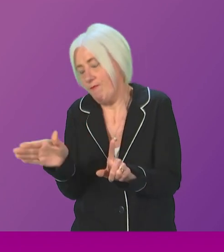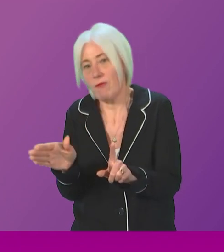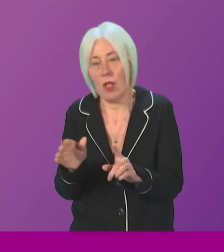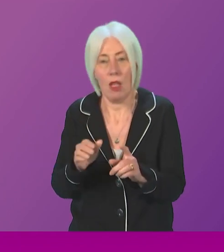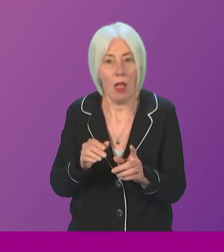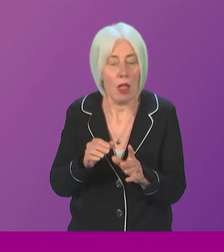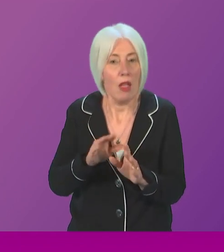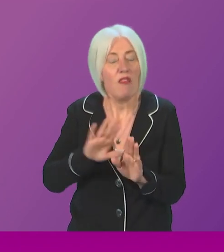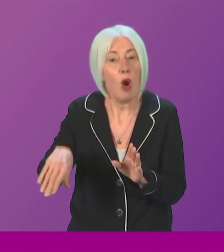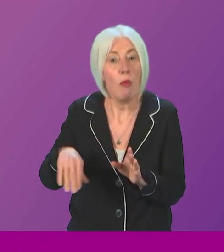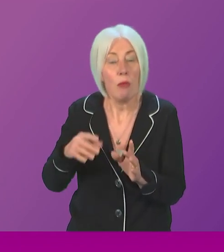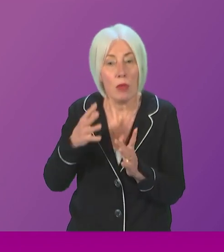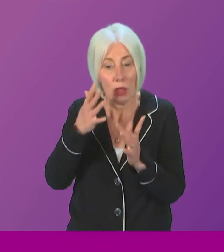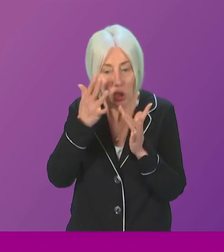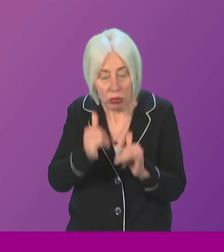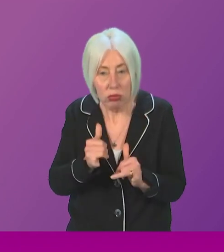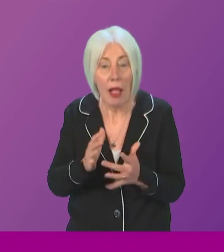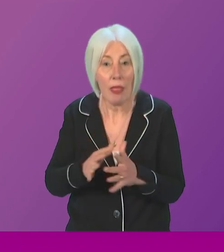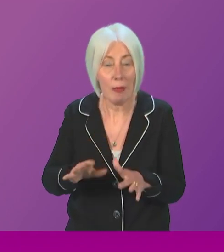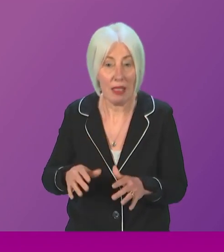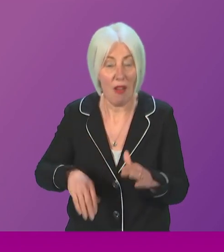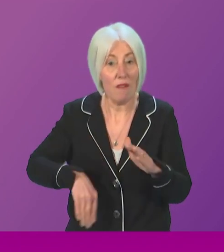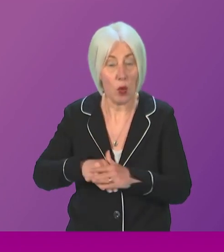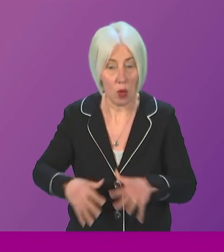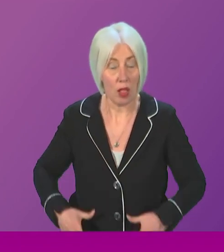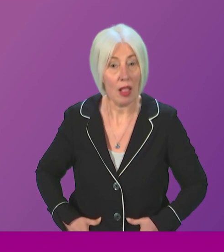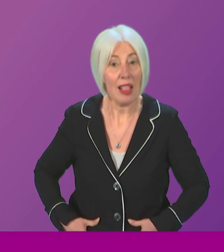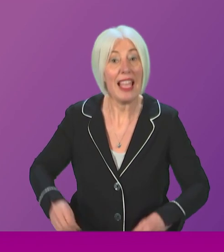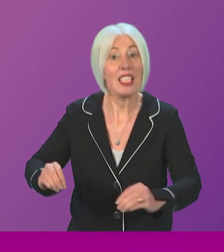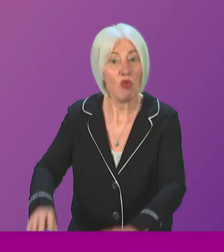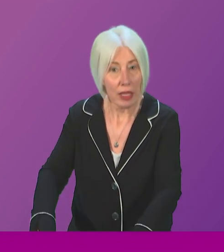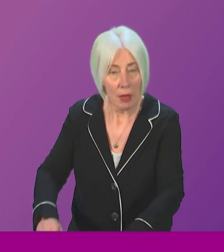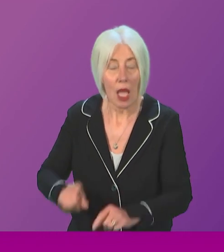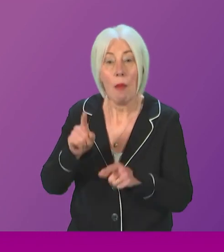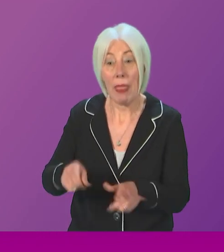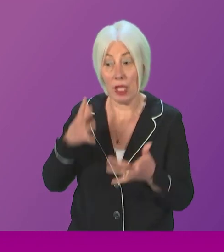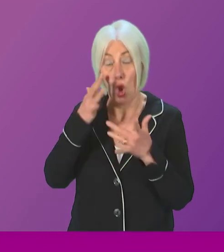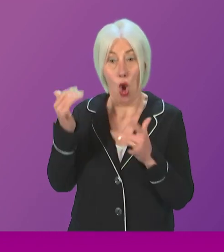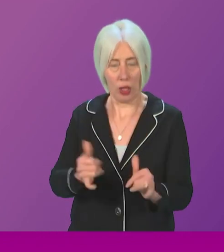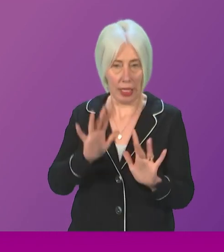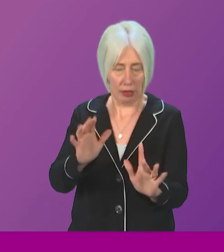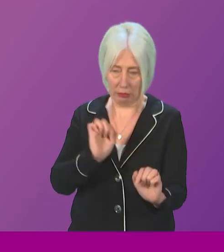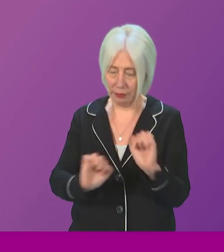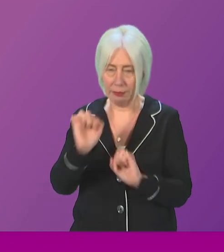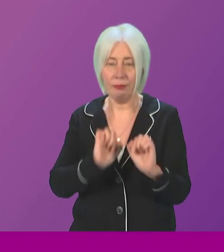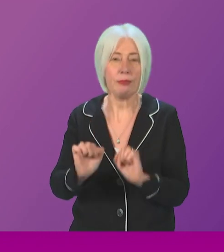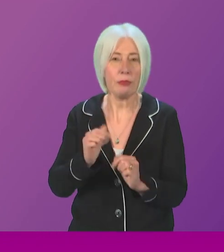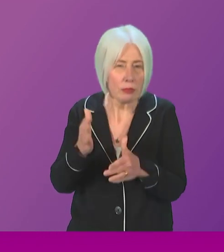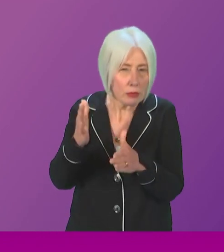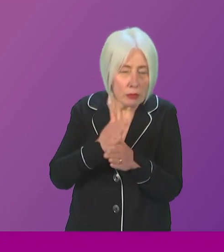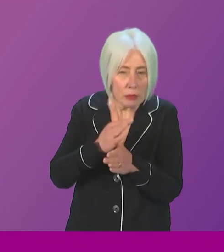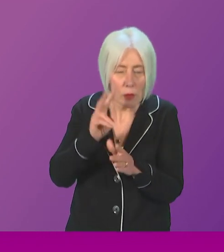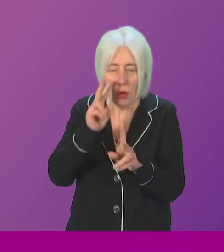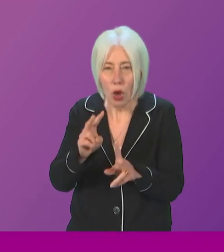screening programme after having subtotal hysterectomies. At this final stage of the audit is precautionary. follows an initial audit in